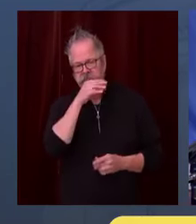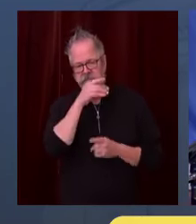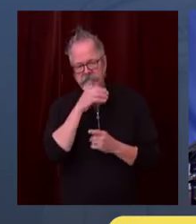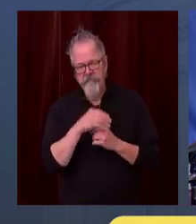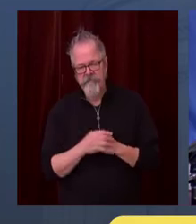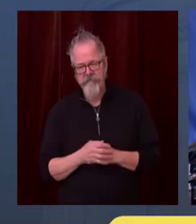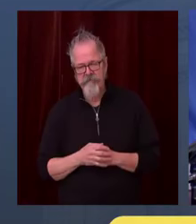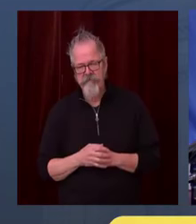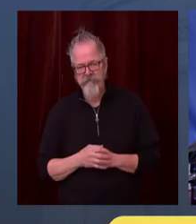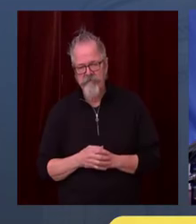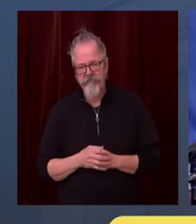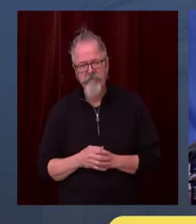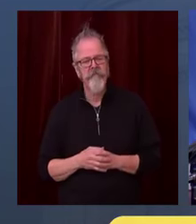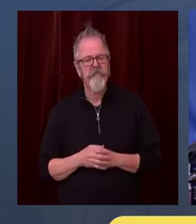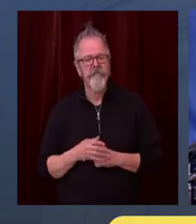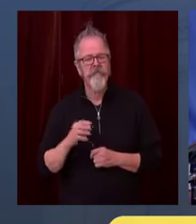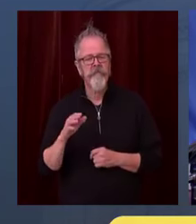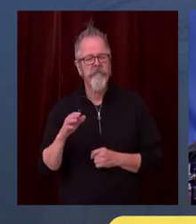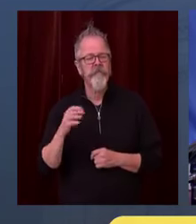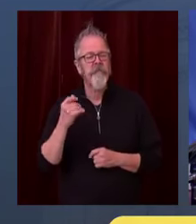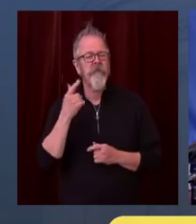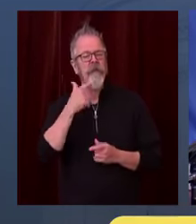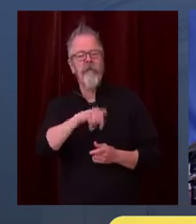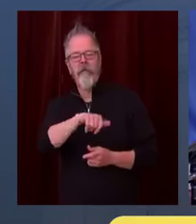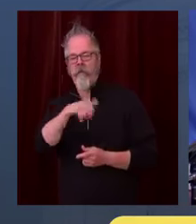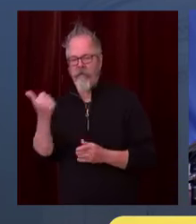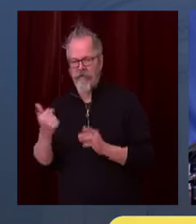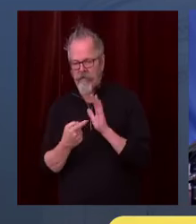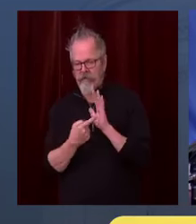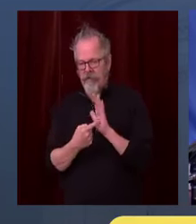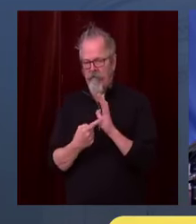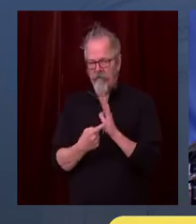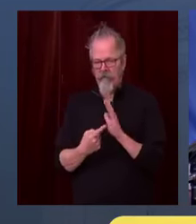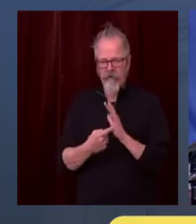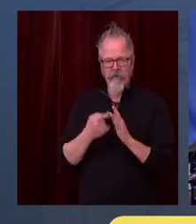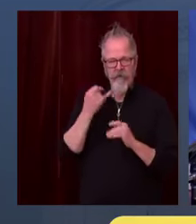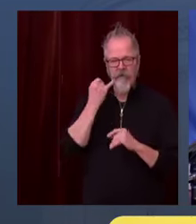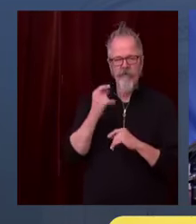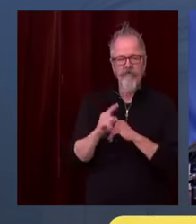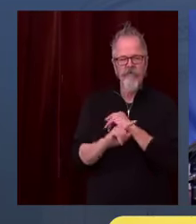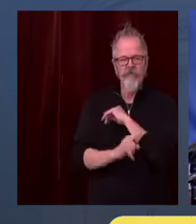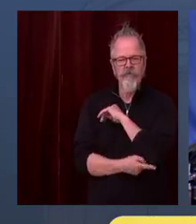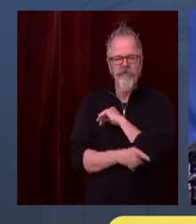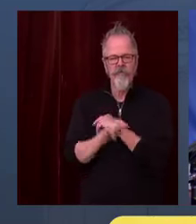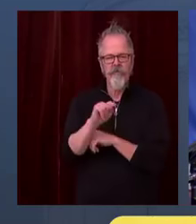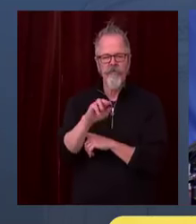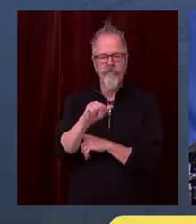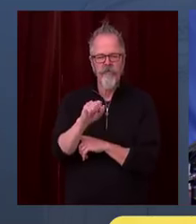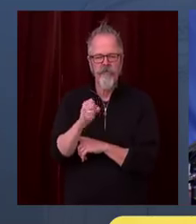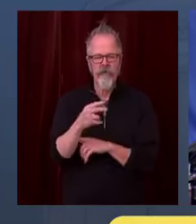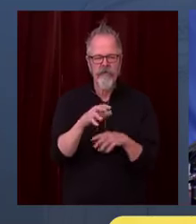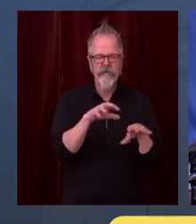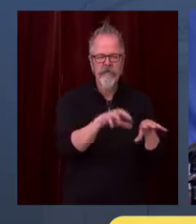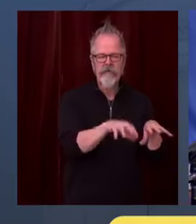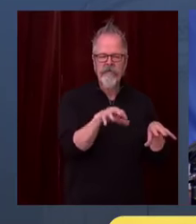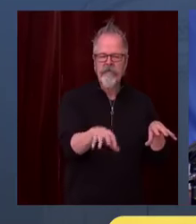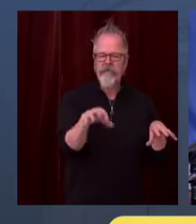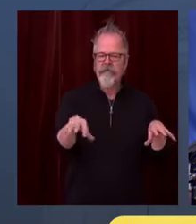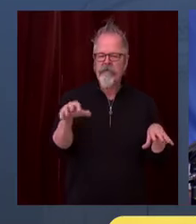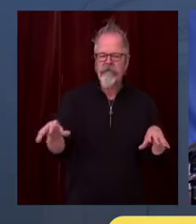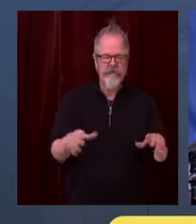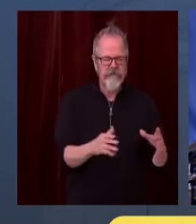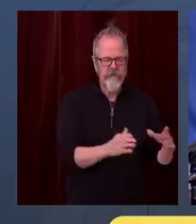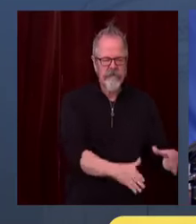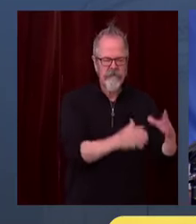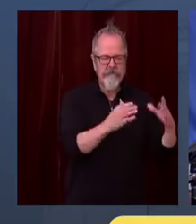And what we're saying is it is too dangerous right now for Washingtonians in any environment to be sitting across the table